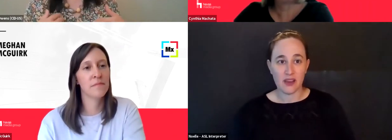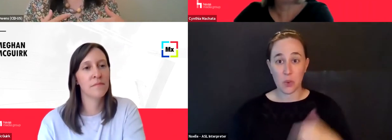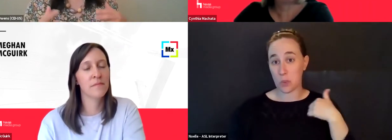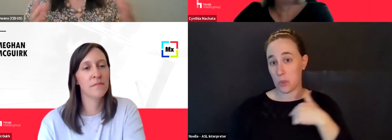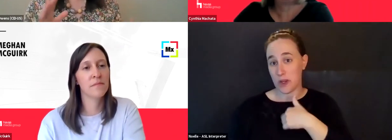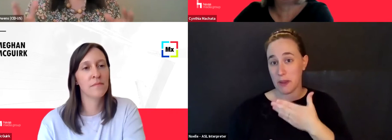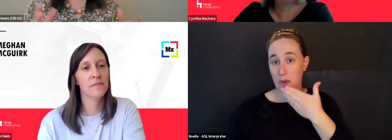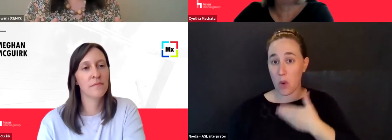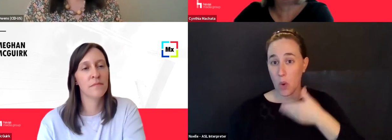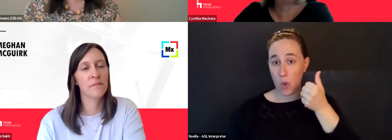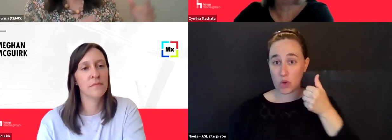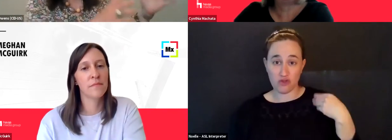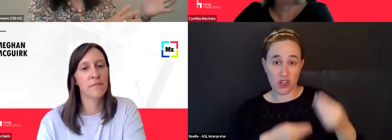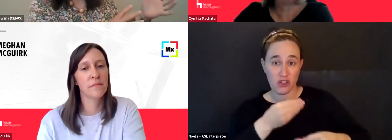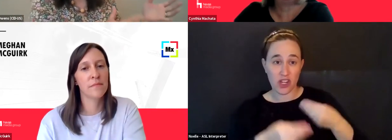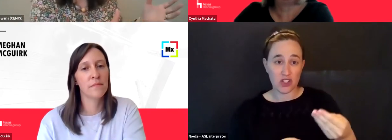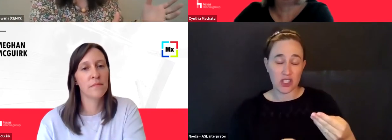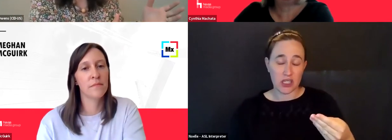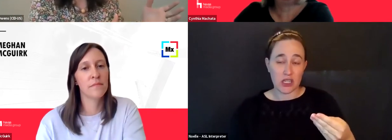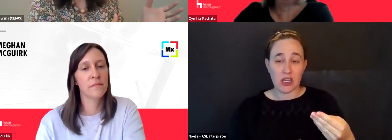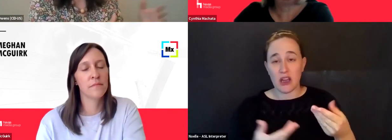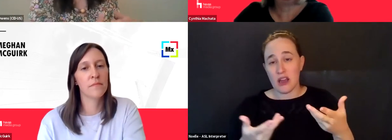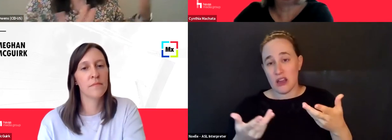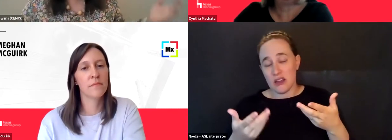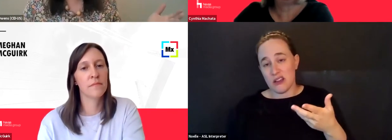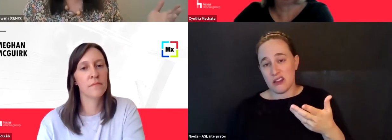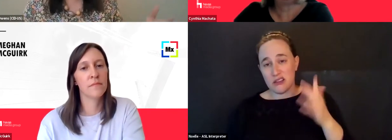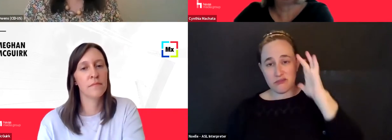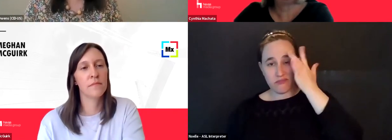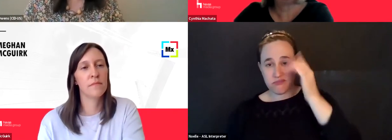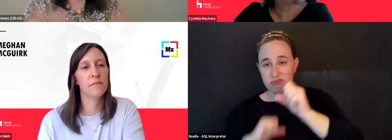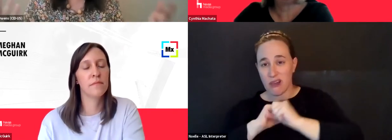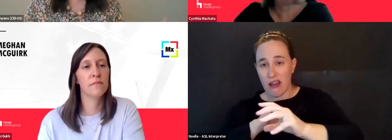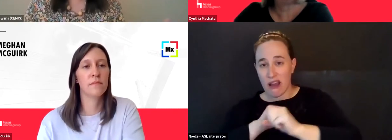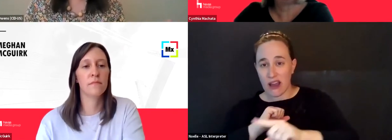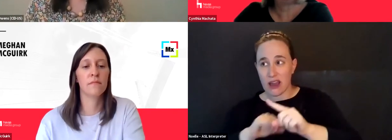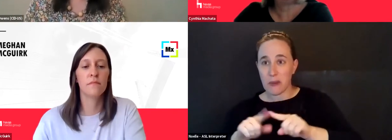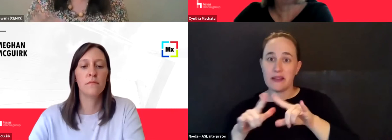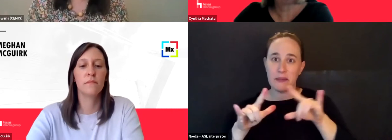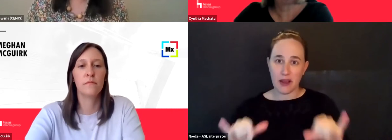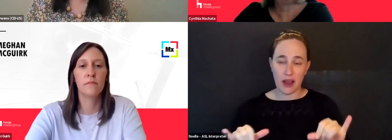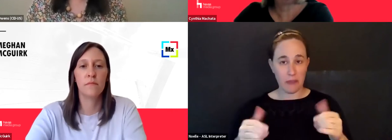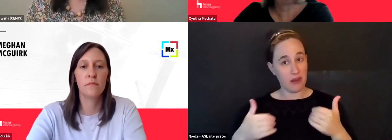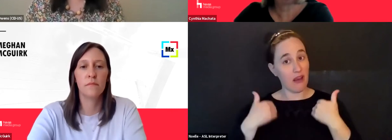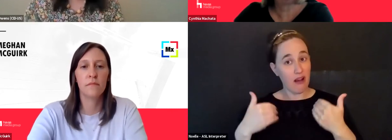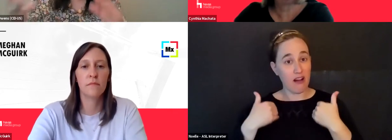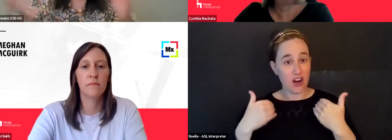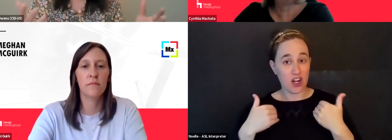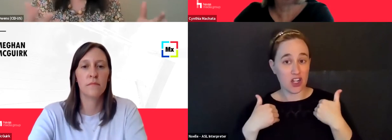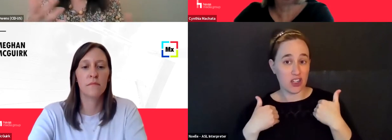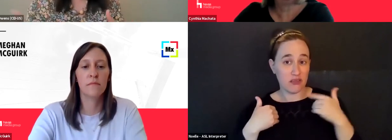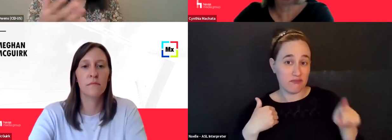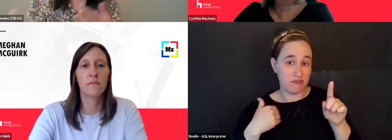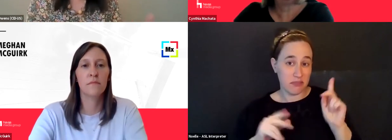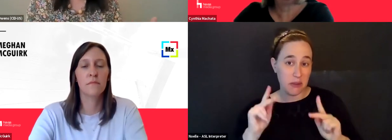generation sort of like, I don't want to see ads where the younger generation, you know, might say, oh, that's, that's fine because I don't have to pay for this. I don't